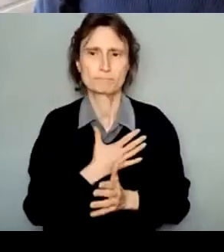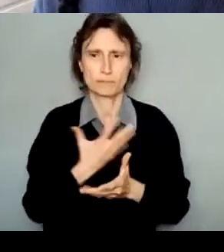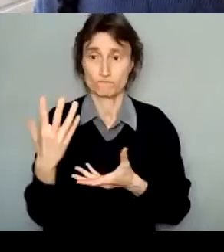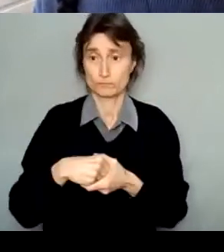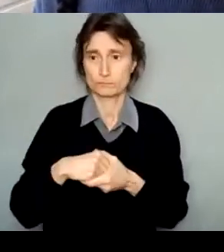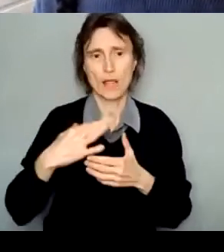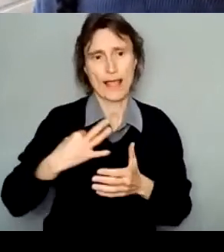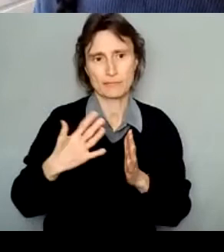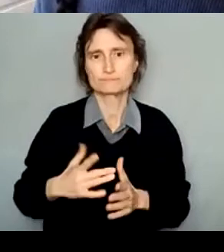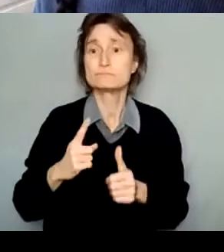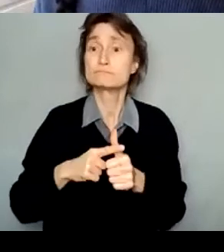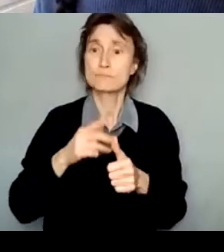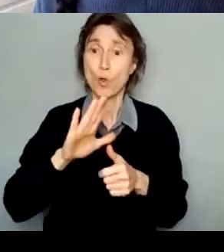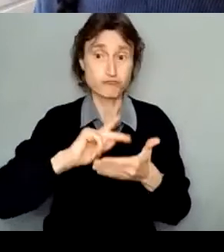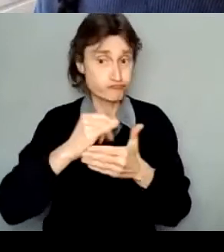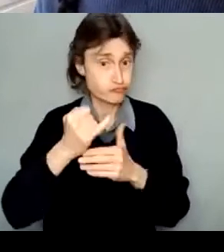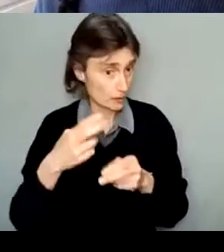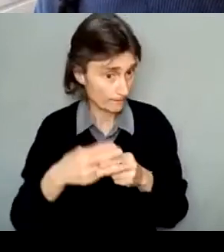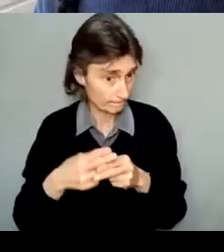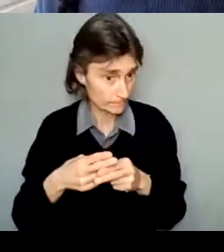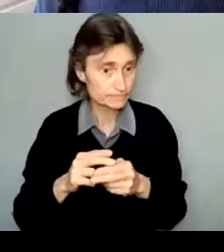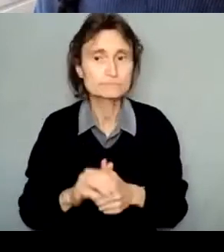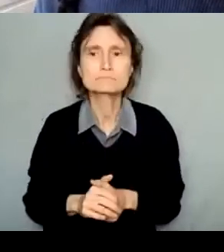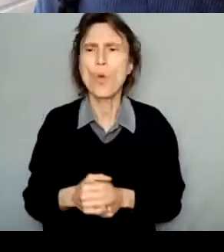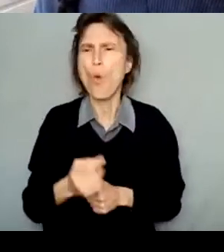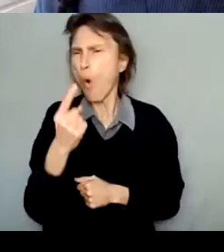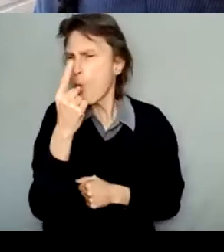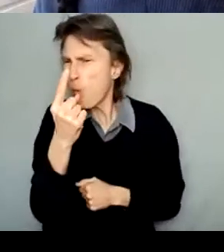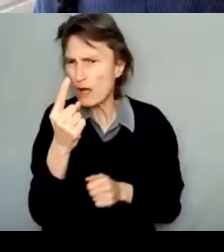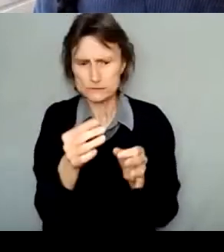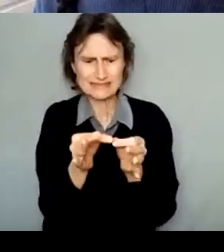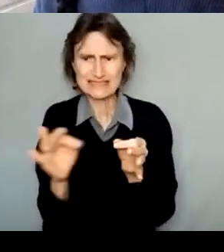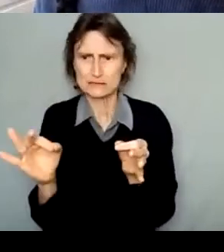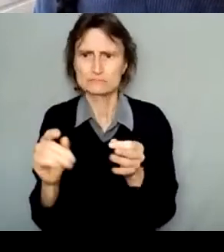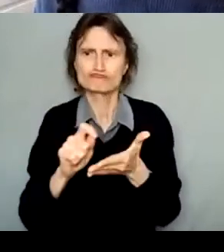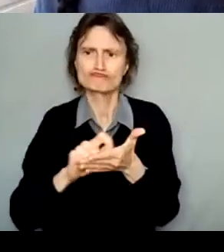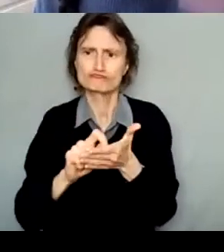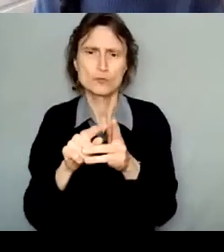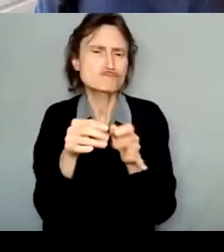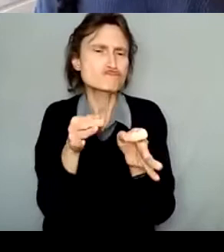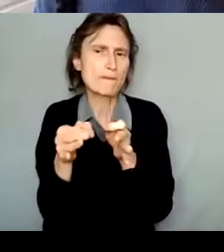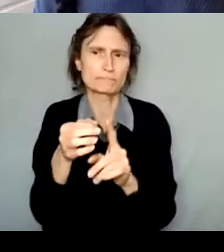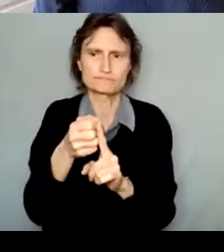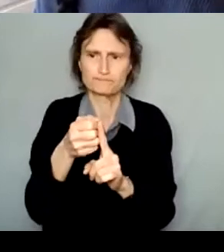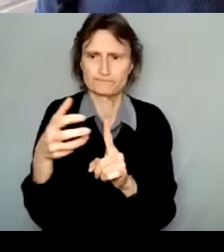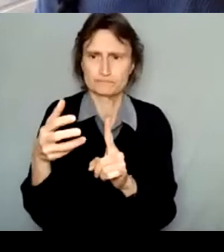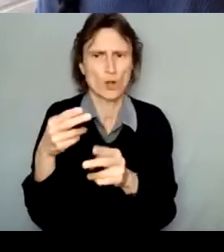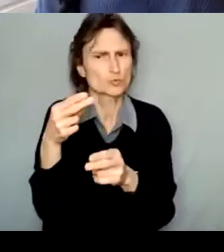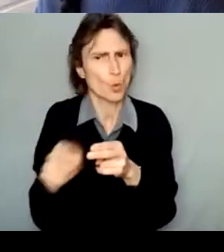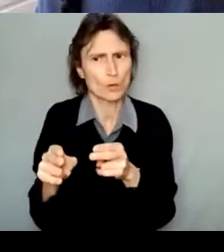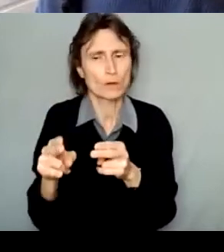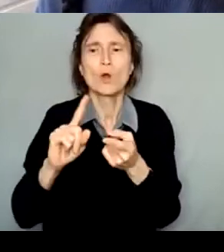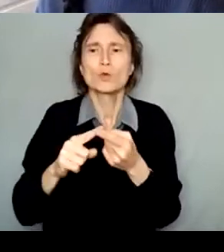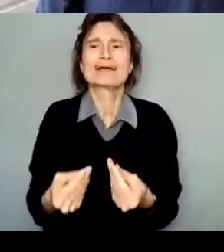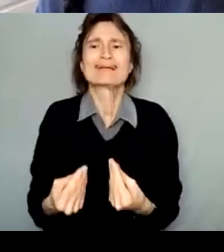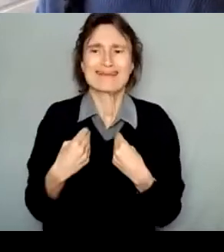include the name of your project, a one-sentence description of your project, which acts as an identifier or label